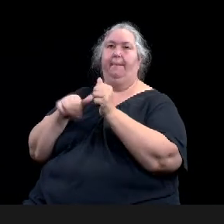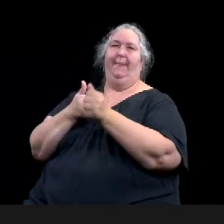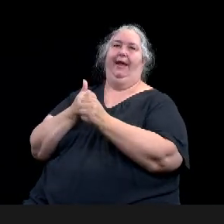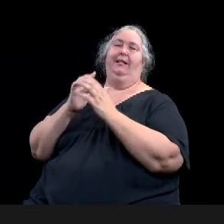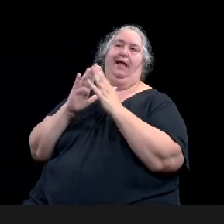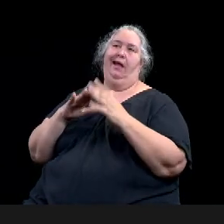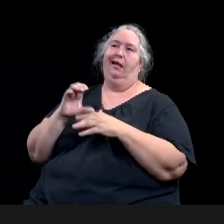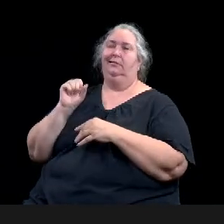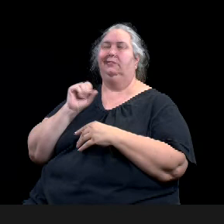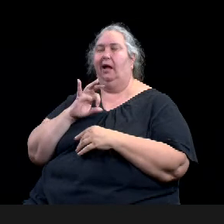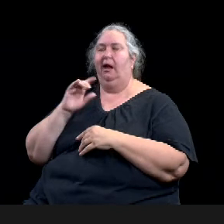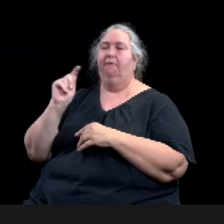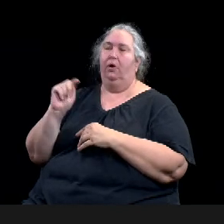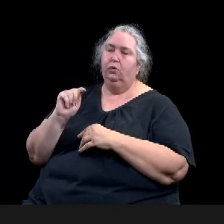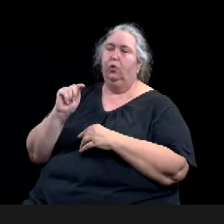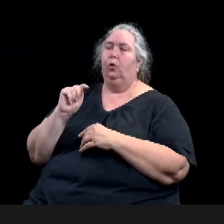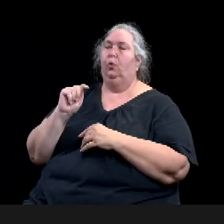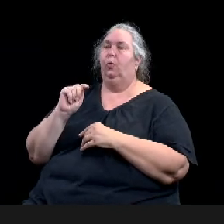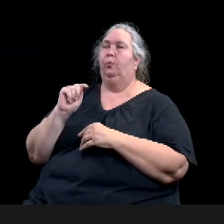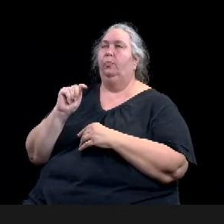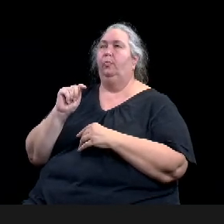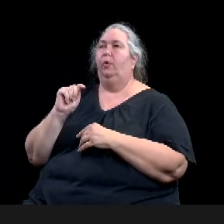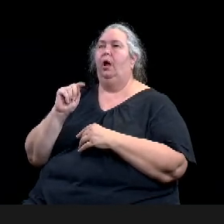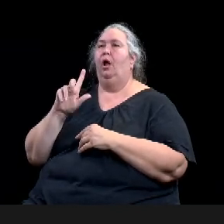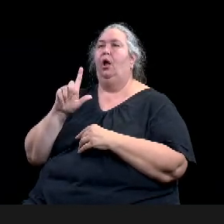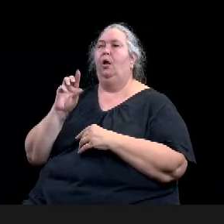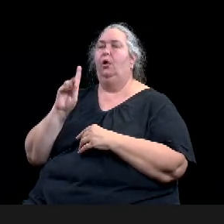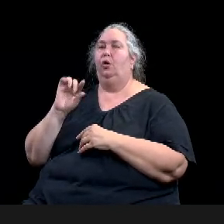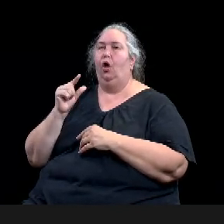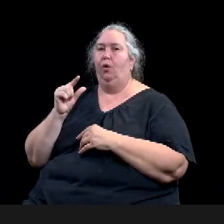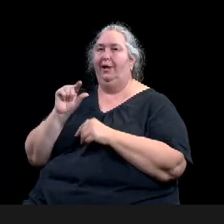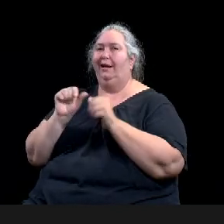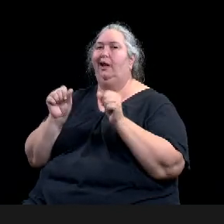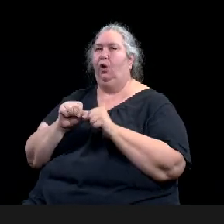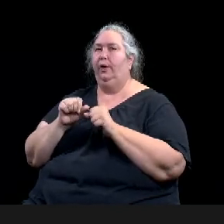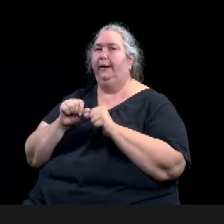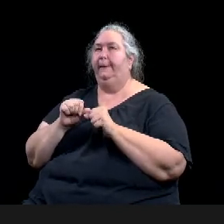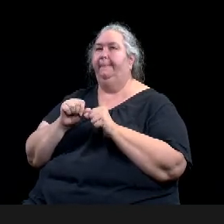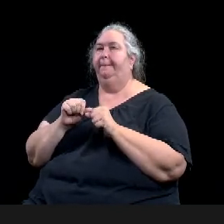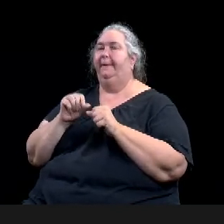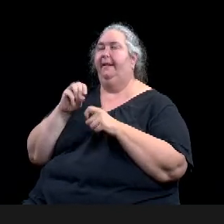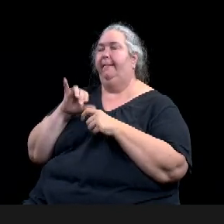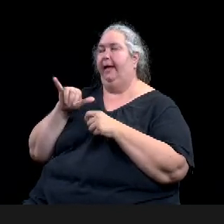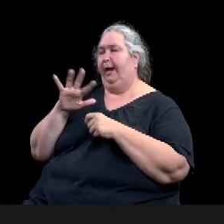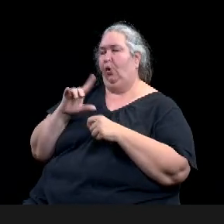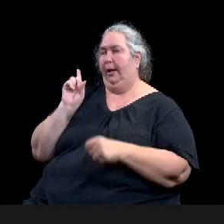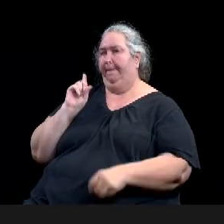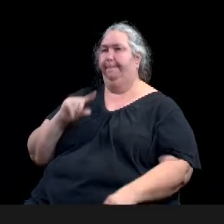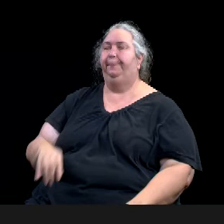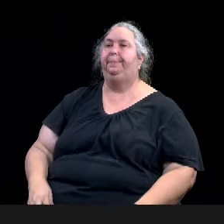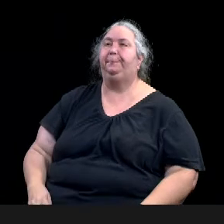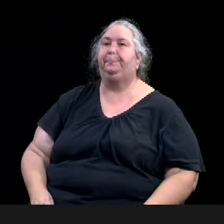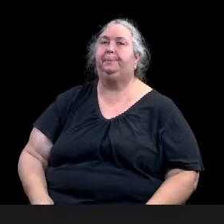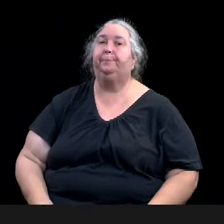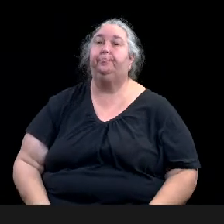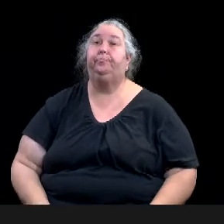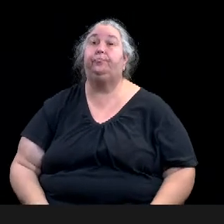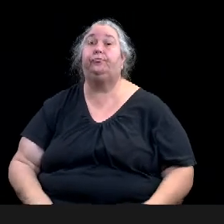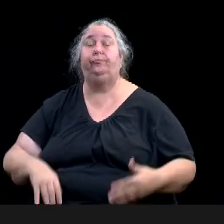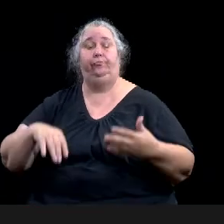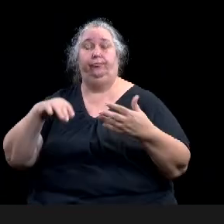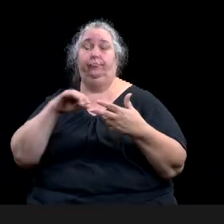The intermediate plan is a plan which is, has a cost of 41.6 million,